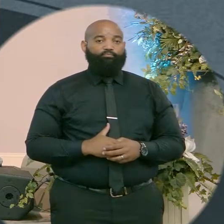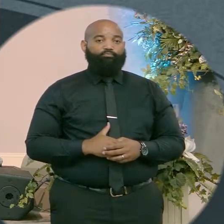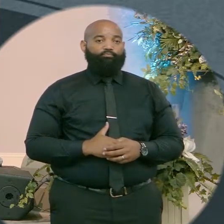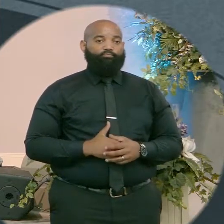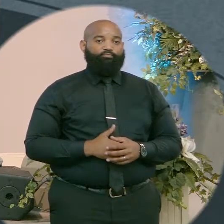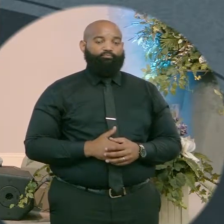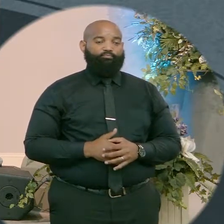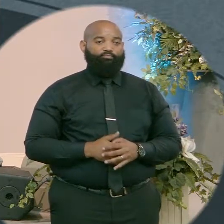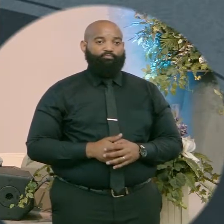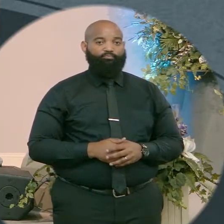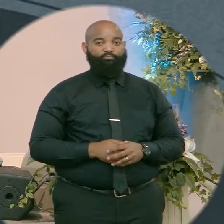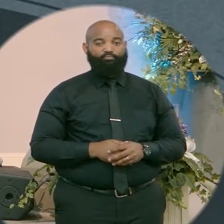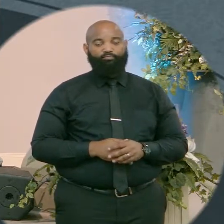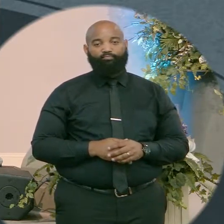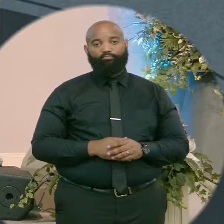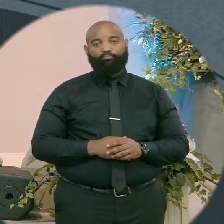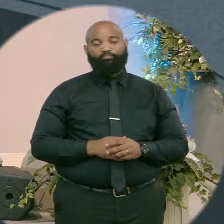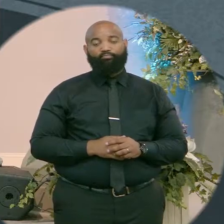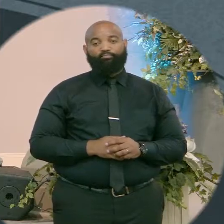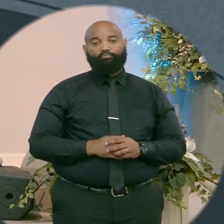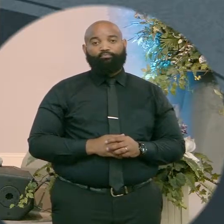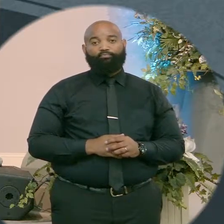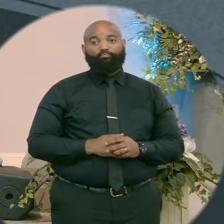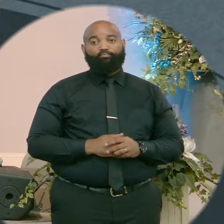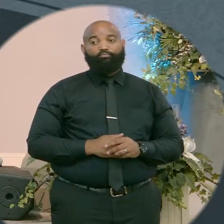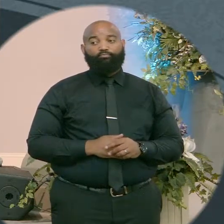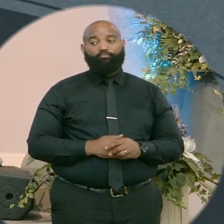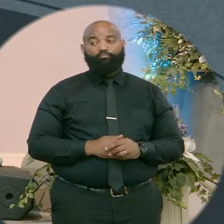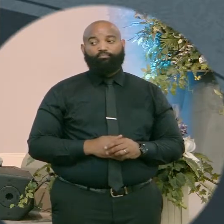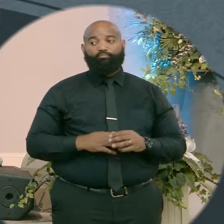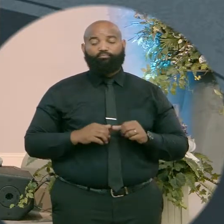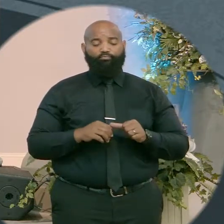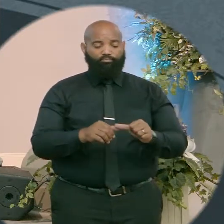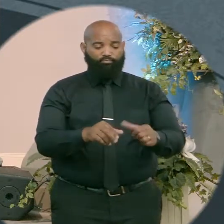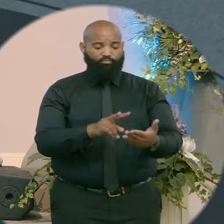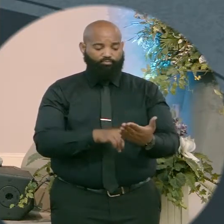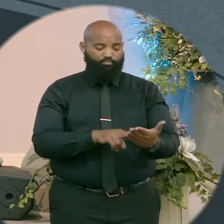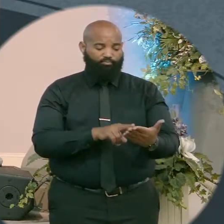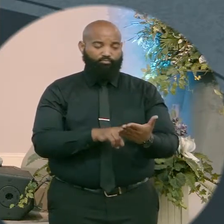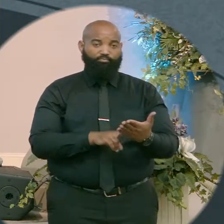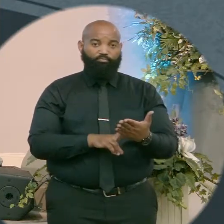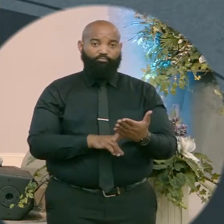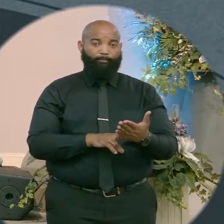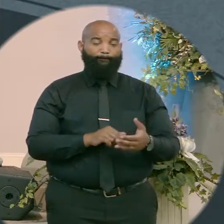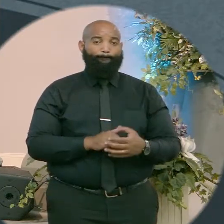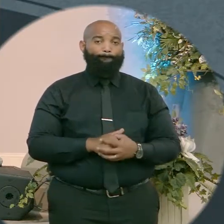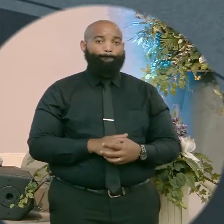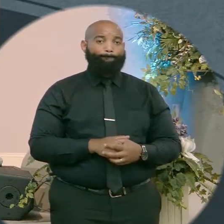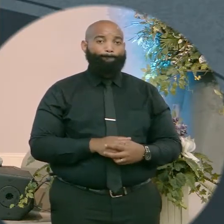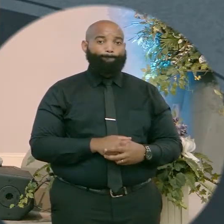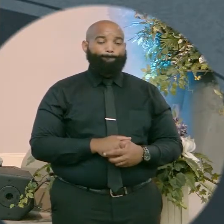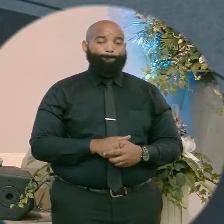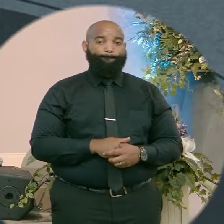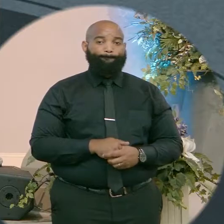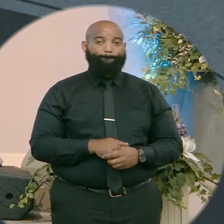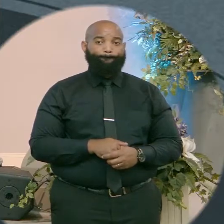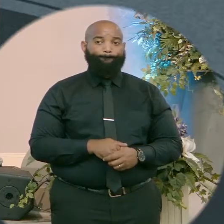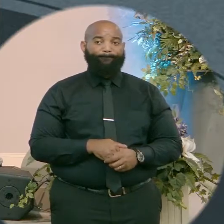1 when he passed the test. But then we got to keep reading because he ended phase two at the cross.